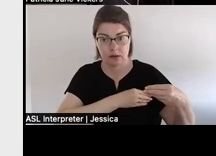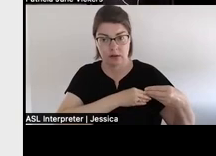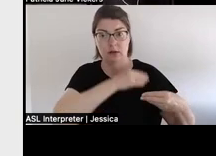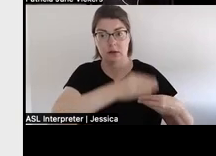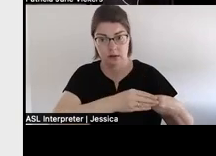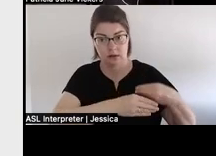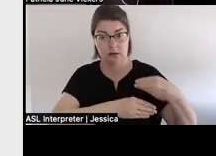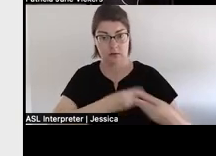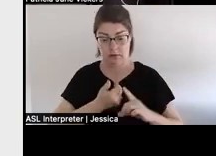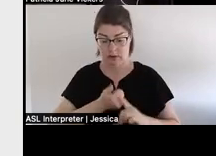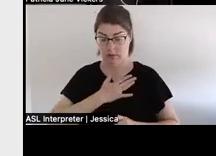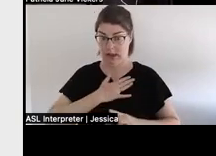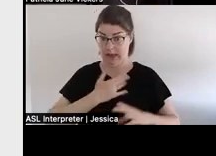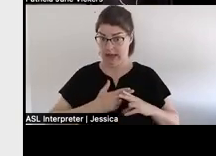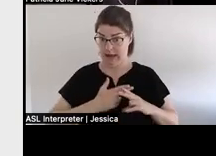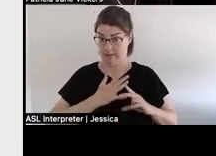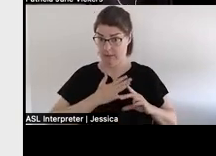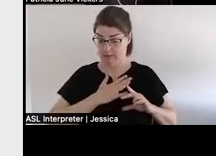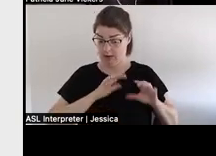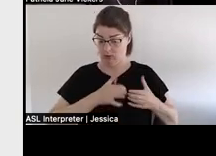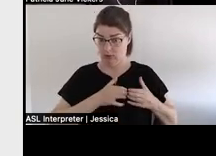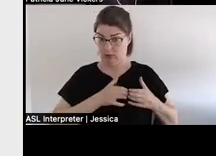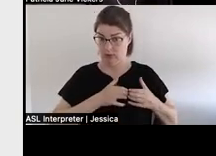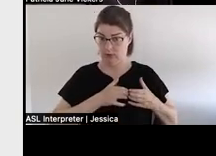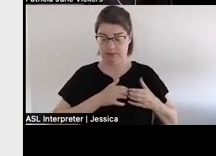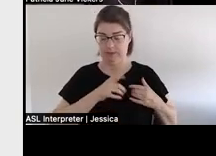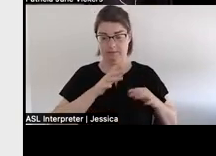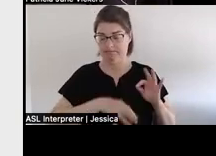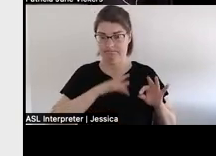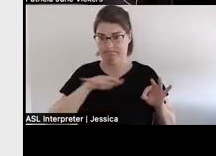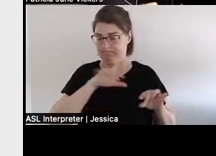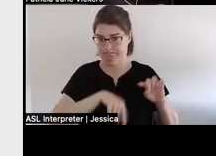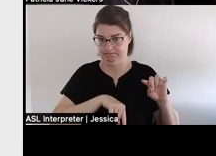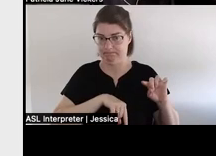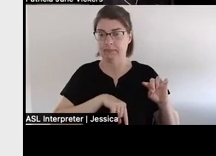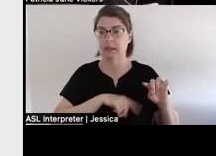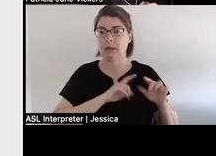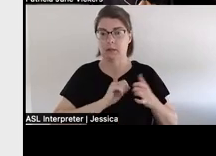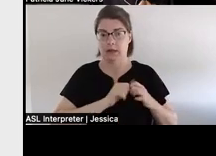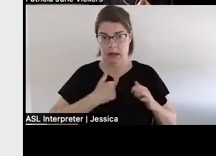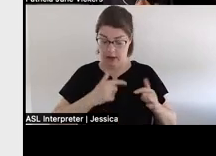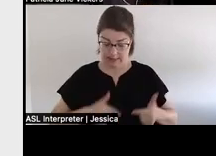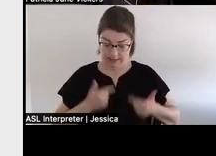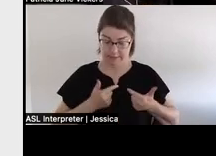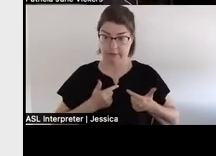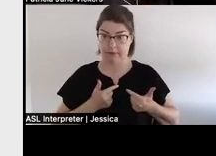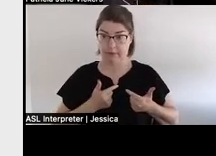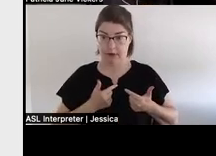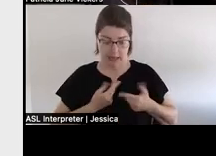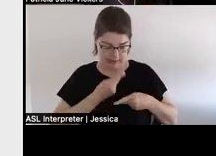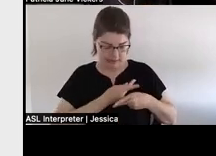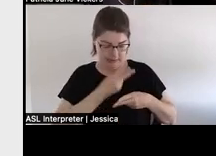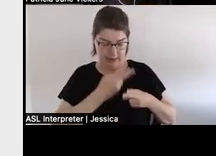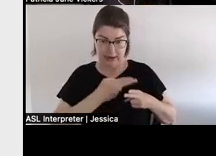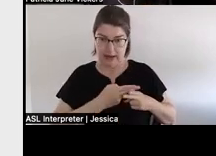name from is so how i live holding that name